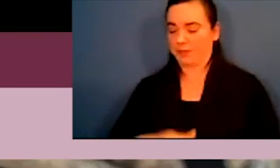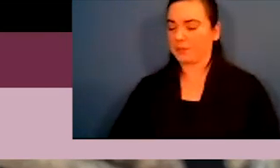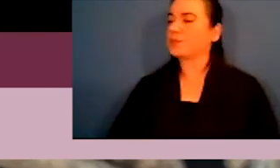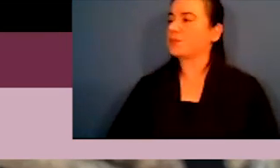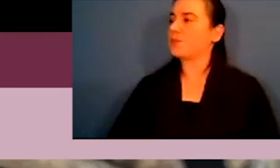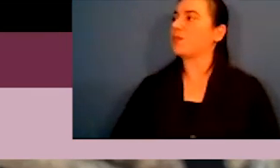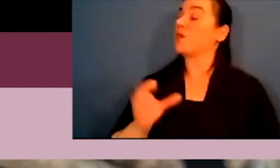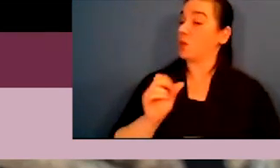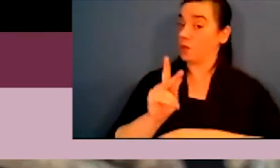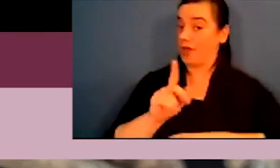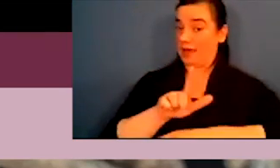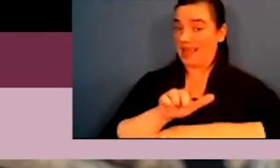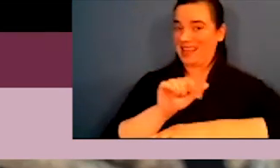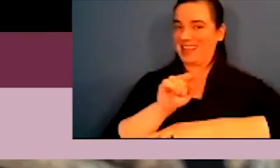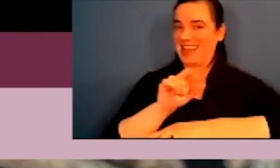in the culture.